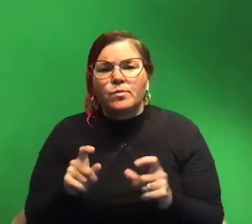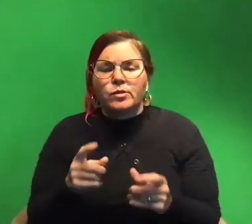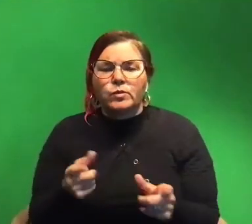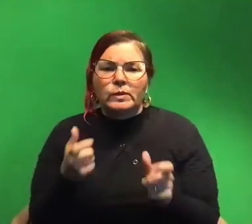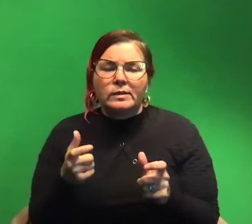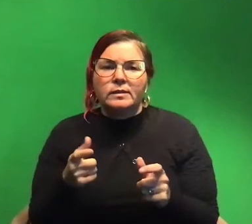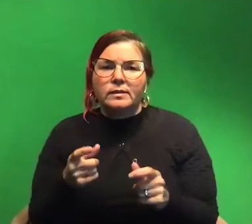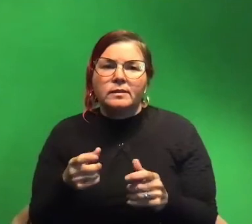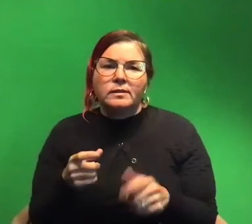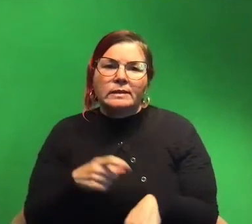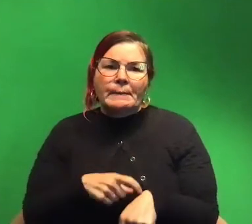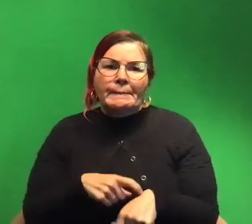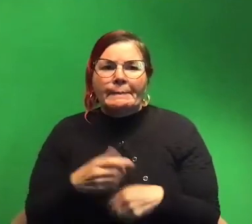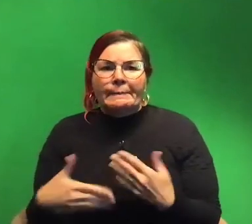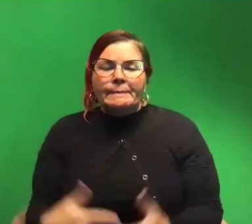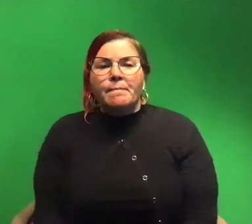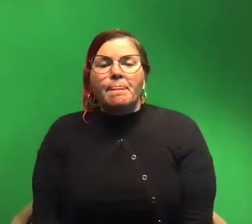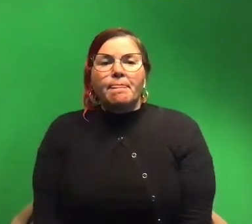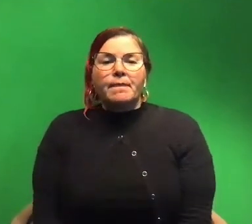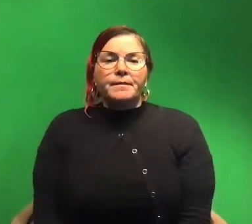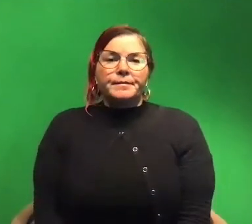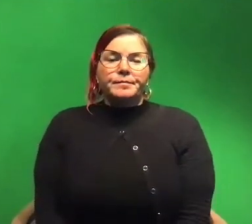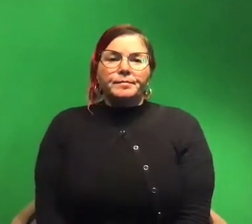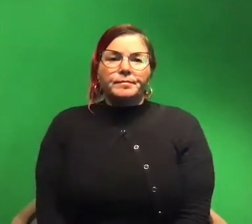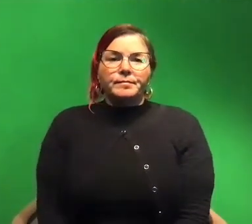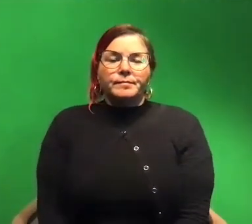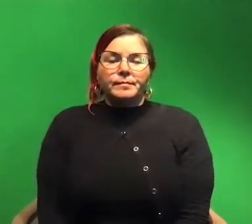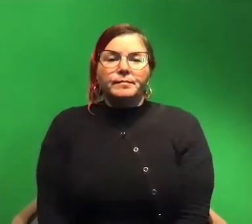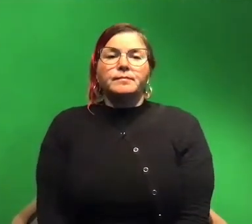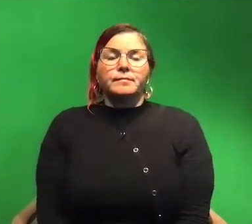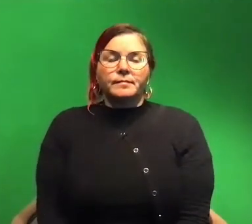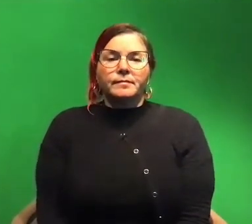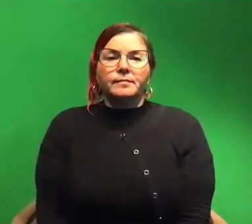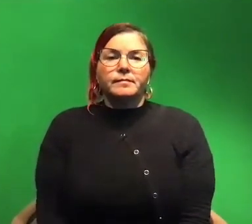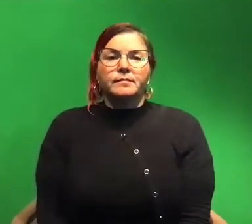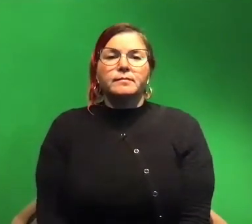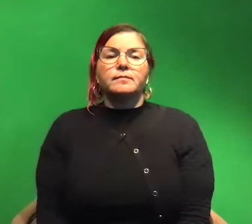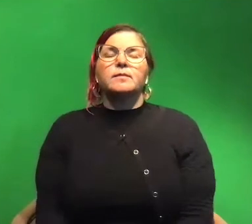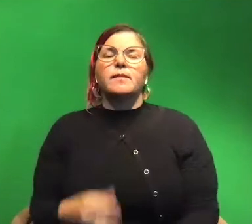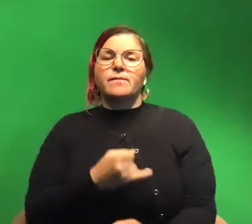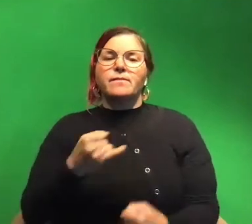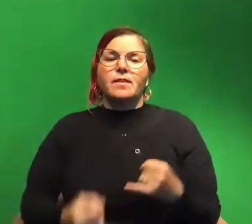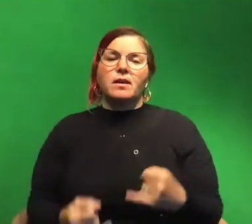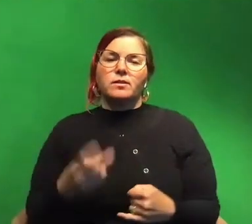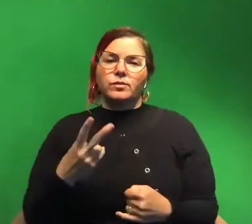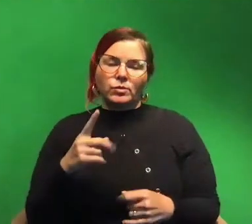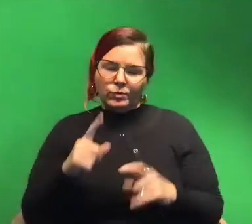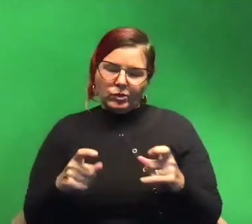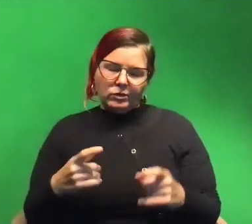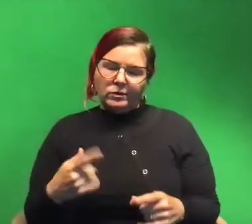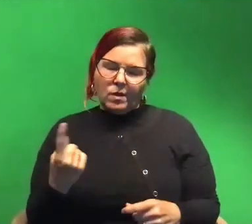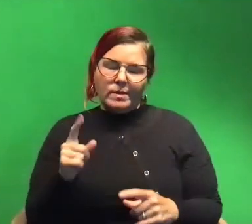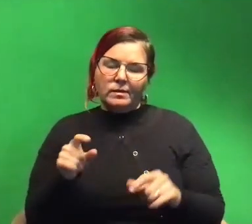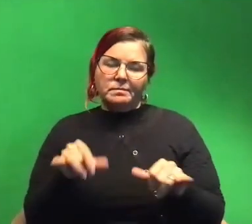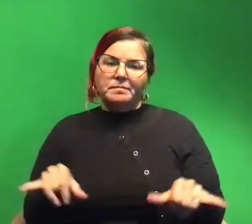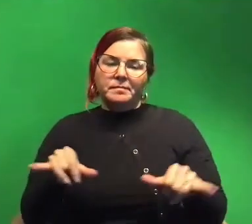we're a little bit over time here um yeah i think we're going to ask you the final two questions that we ask everybody